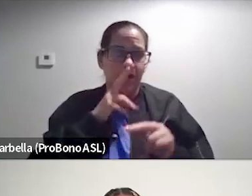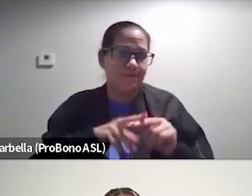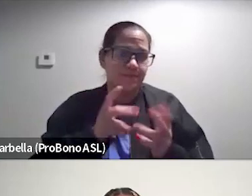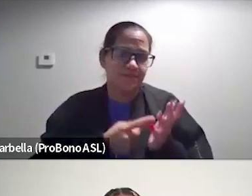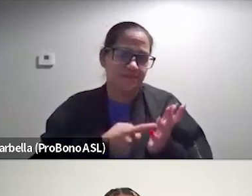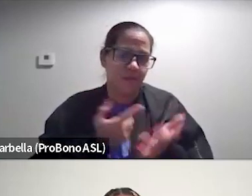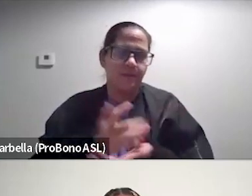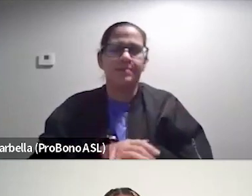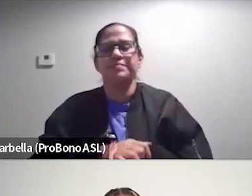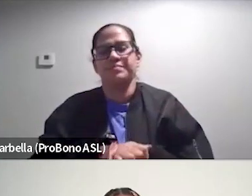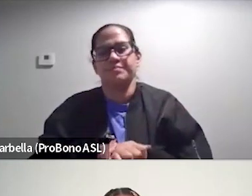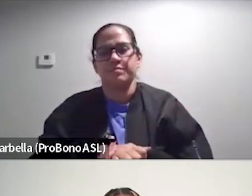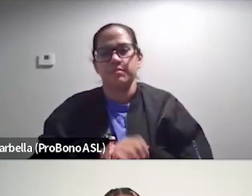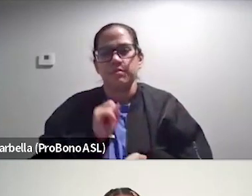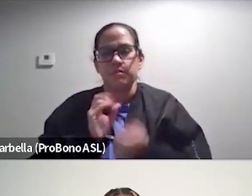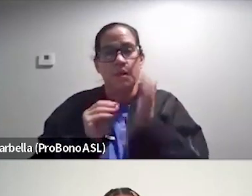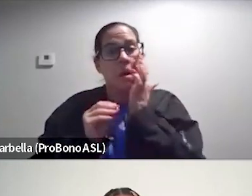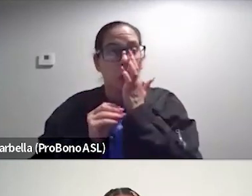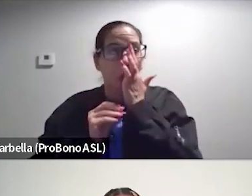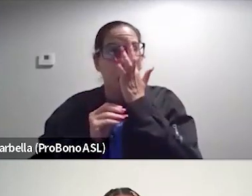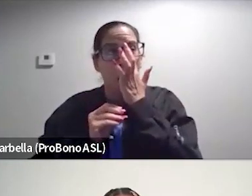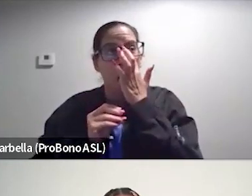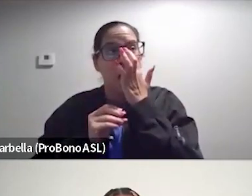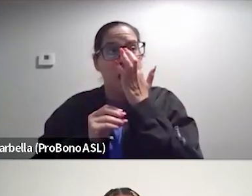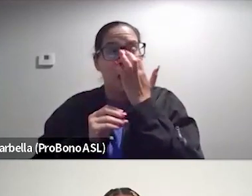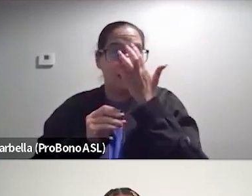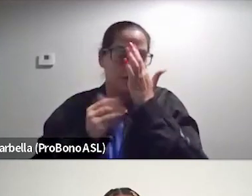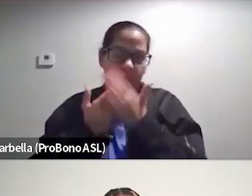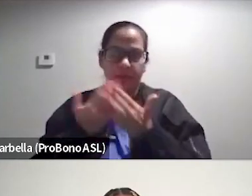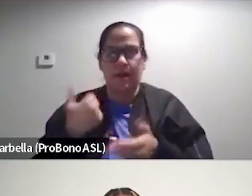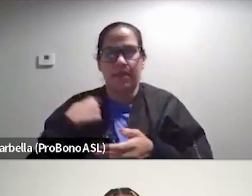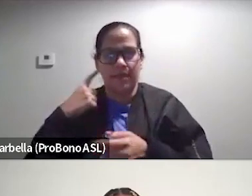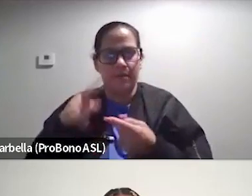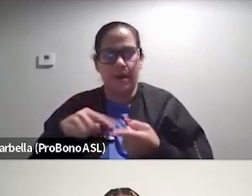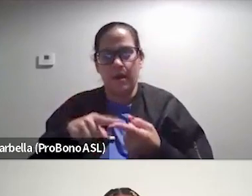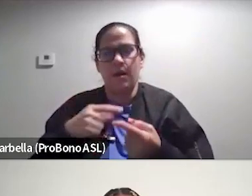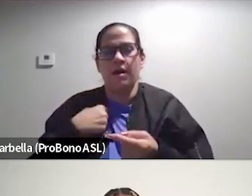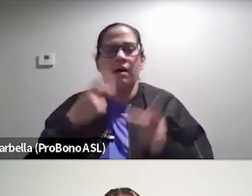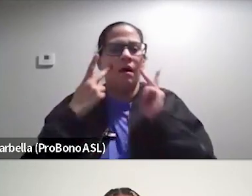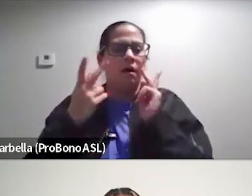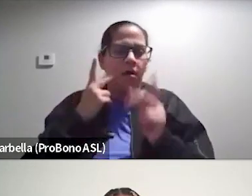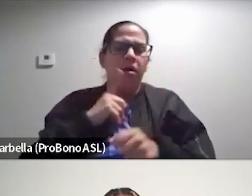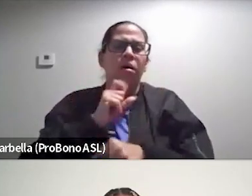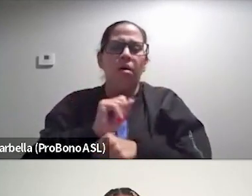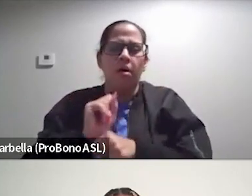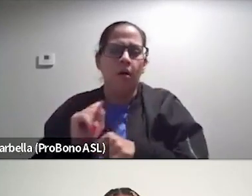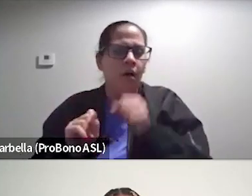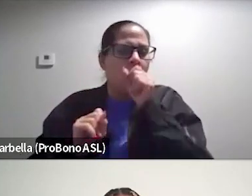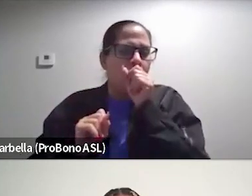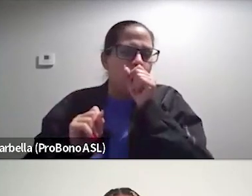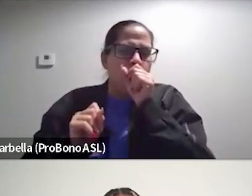Um, and so the, the, the thing that I think about, I'm, I'm seeing definitely like